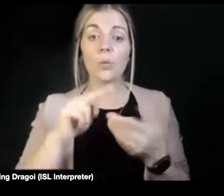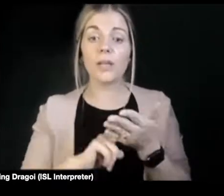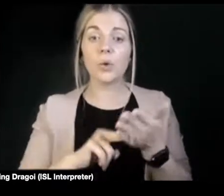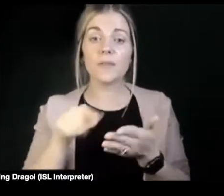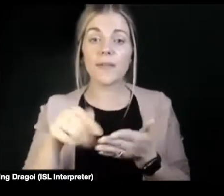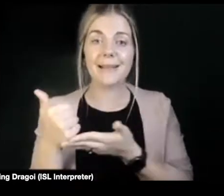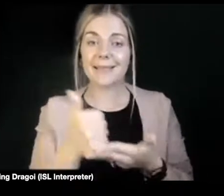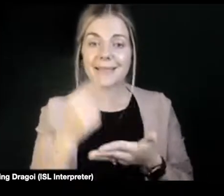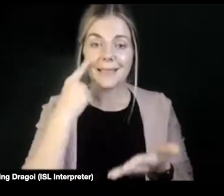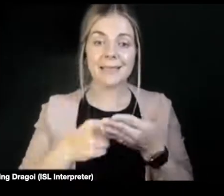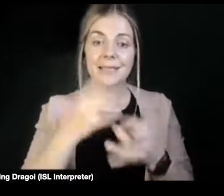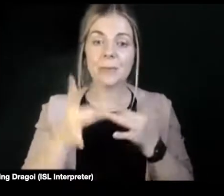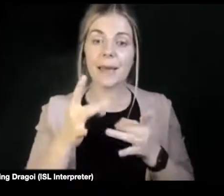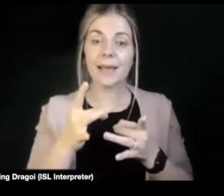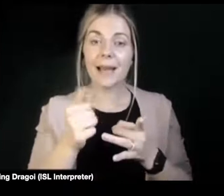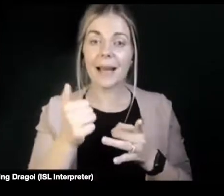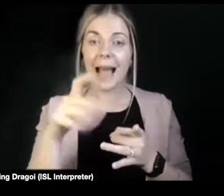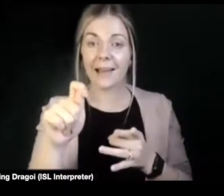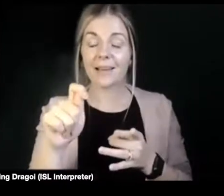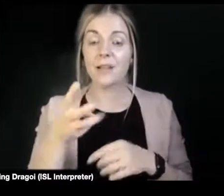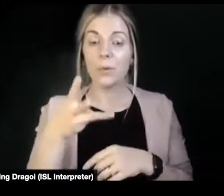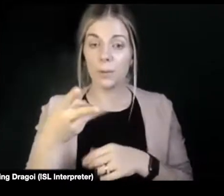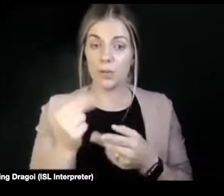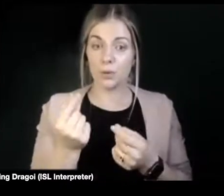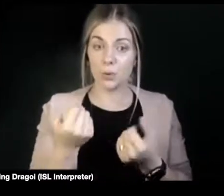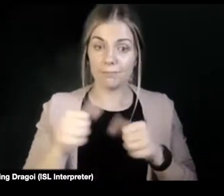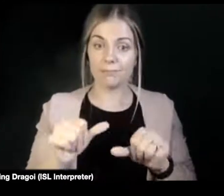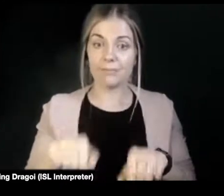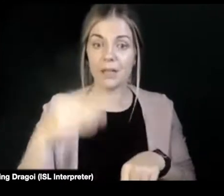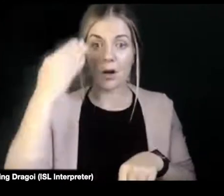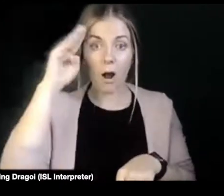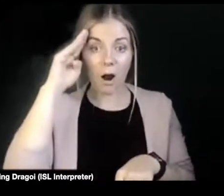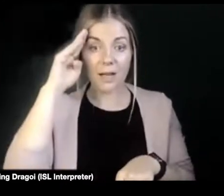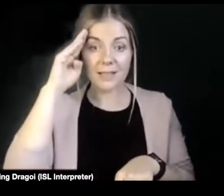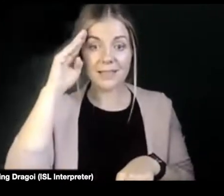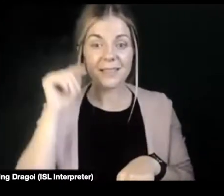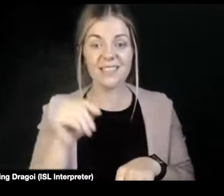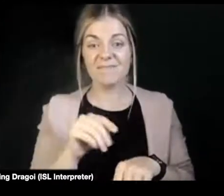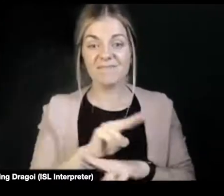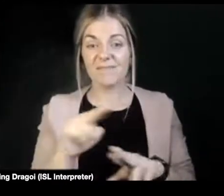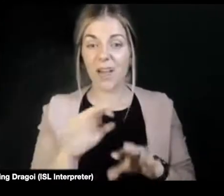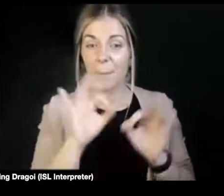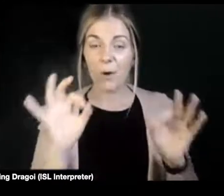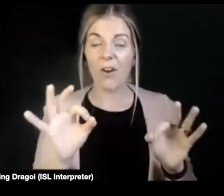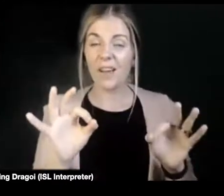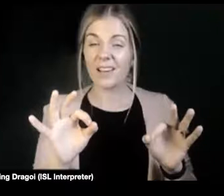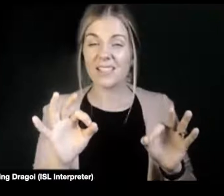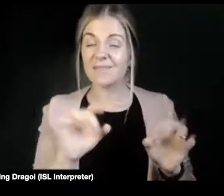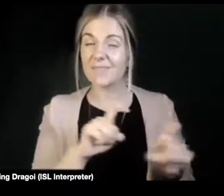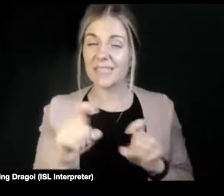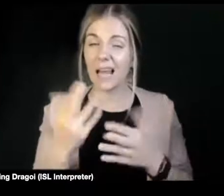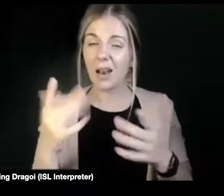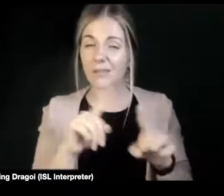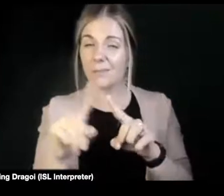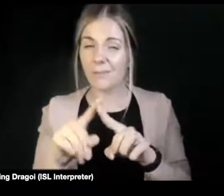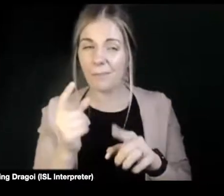to be operational soon in Ireland. Far from perfect, very, very far. There's still quite a lot of problematic provisions within it.